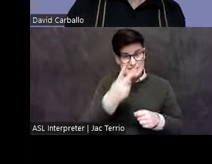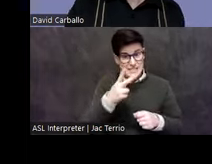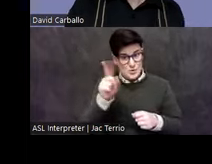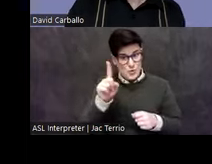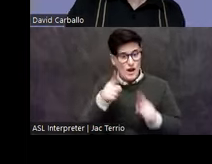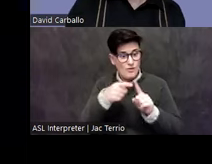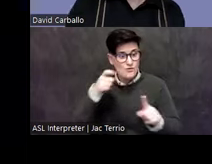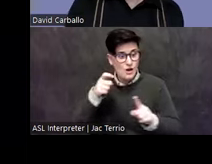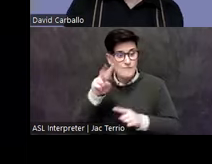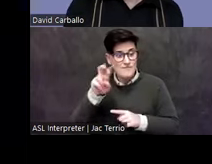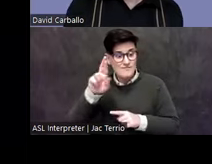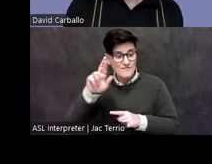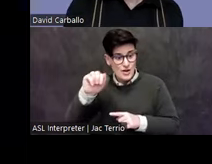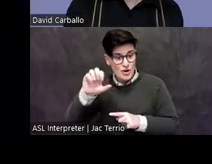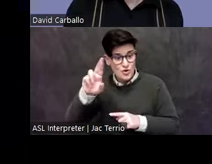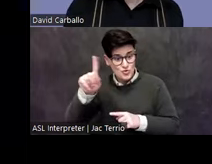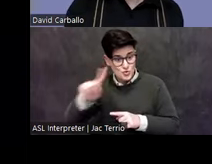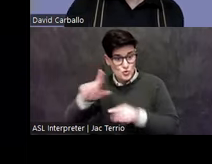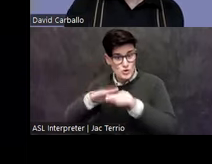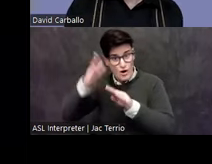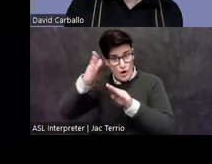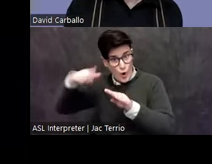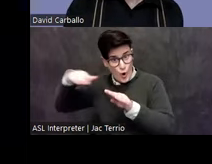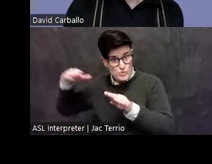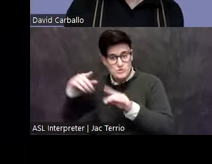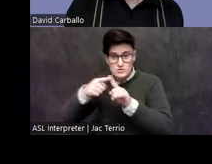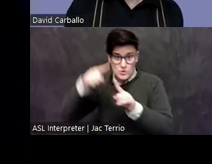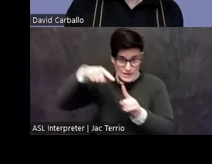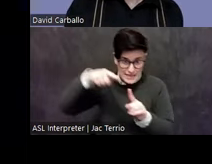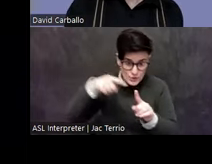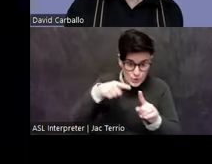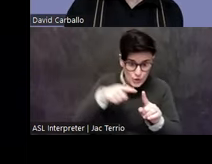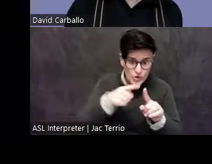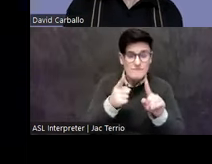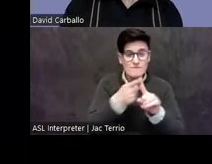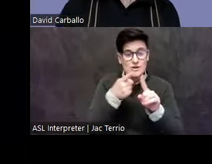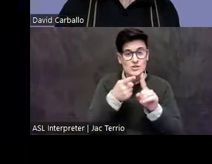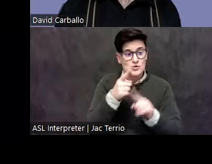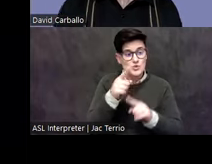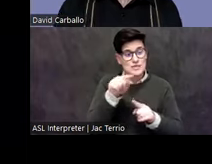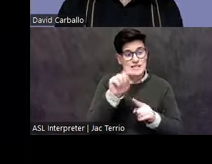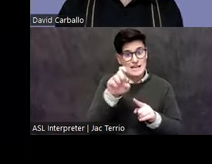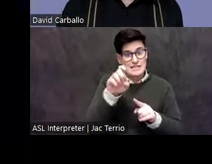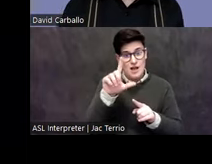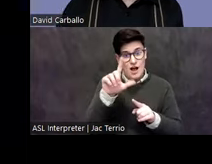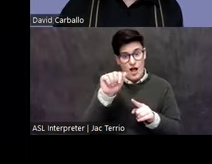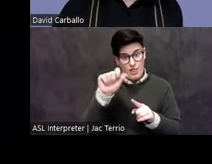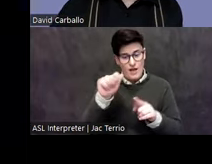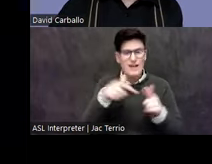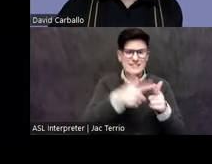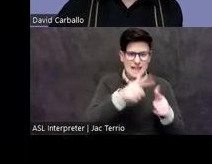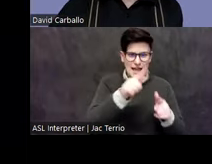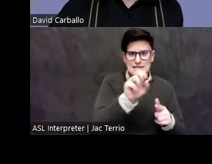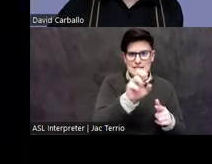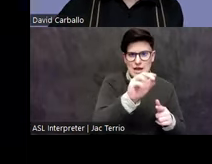of Mexico inland to first Tlaxcala and then to Tenochtitlan. So we